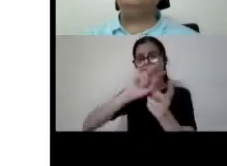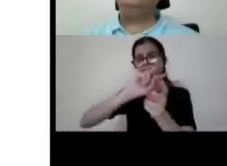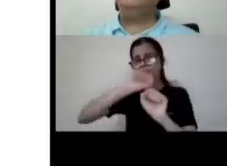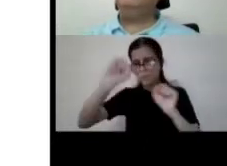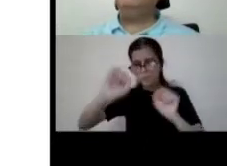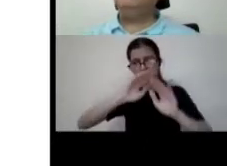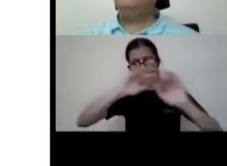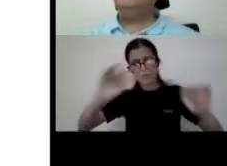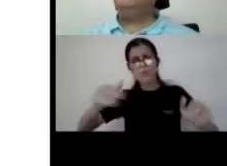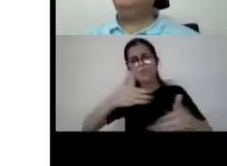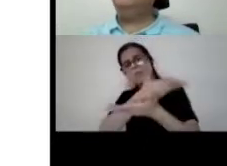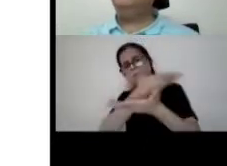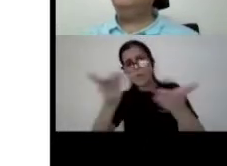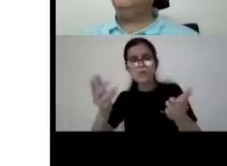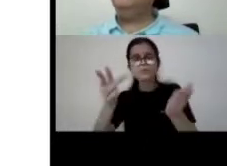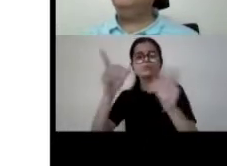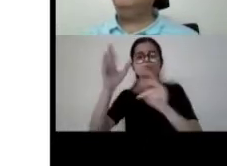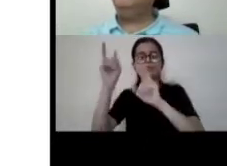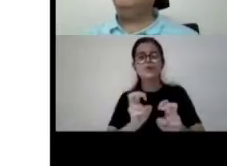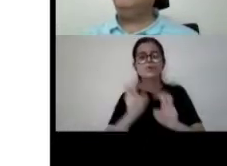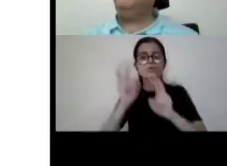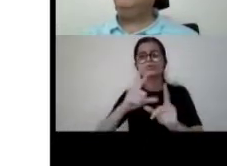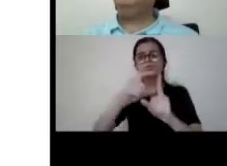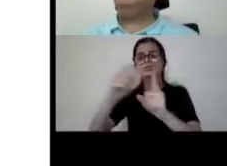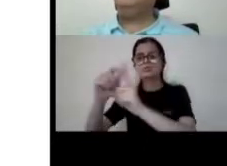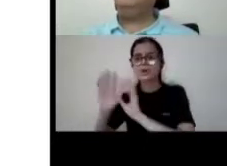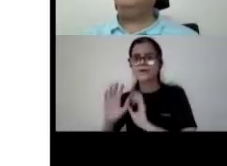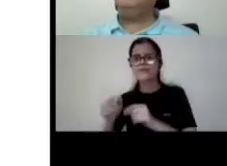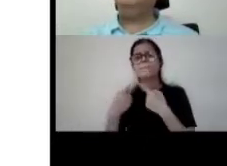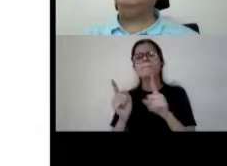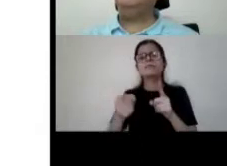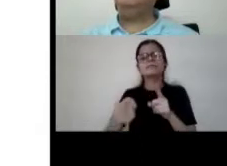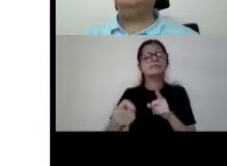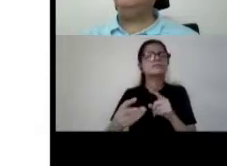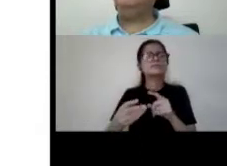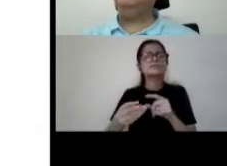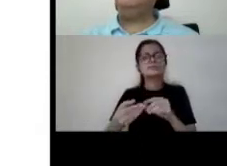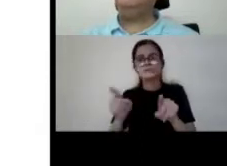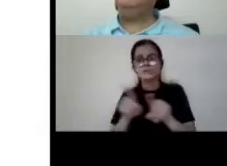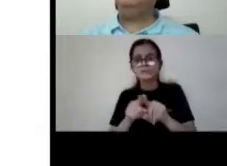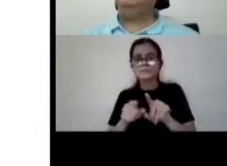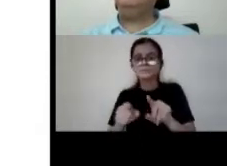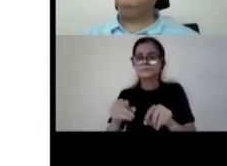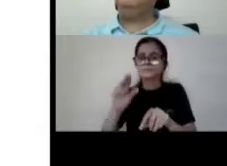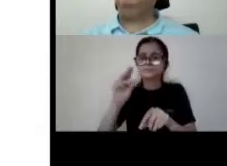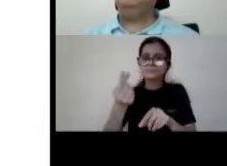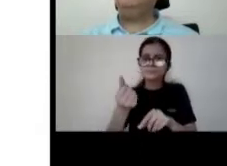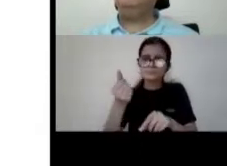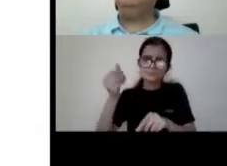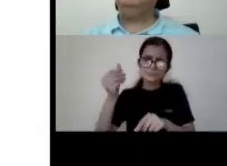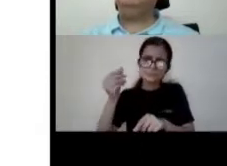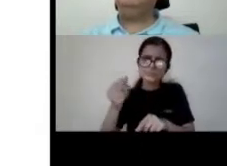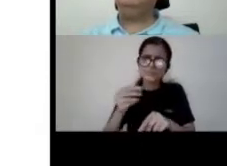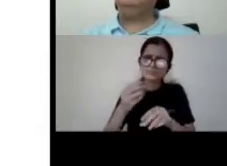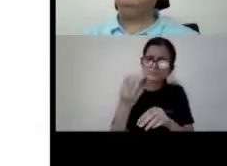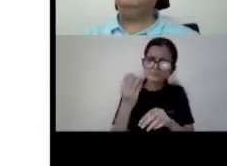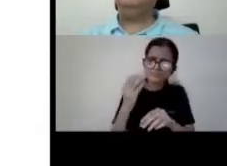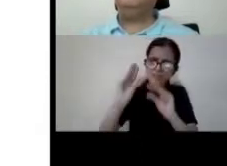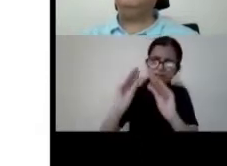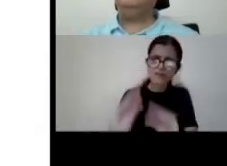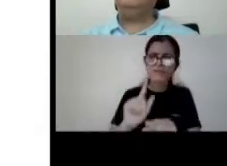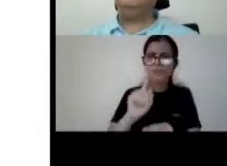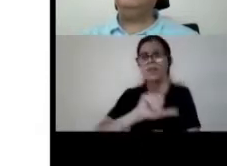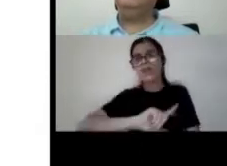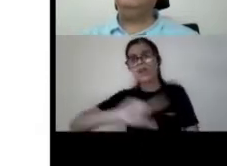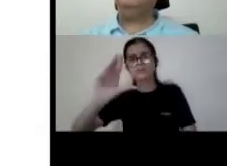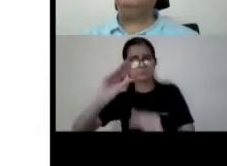classroom so those numbers are not actually really captured here so that is why this number of one lakh is actually less than